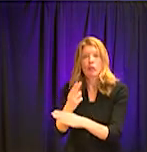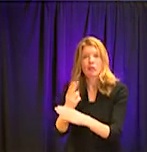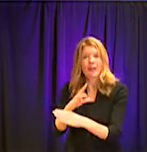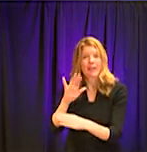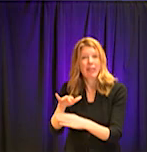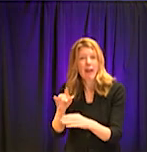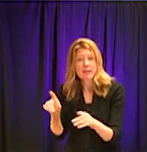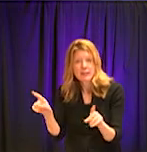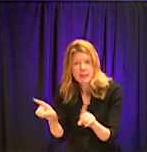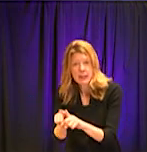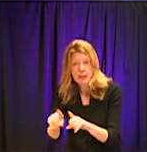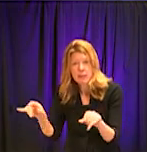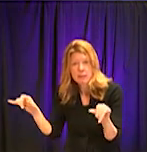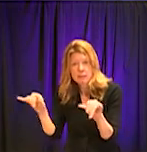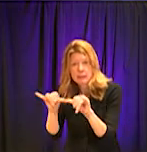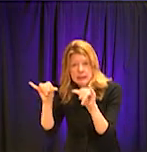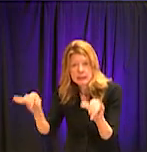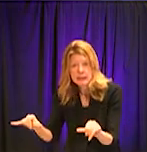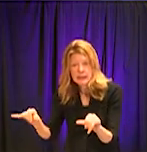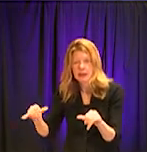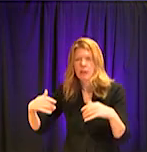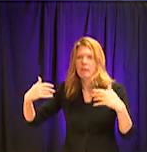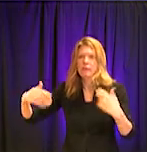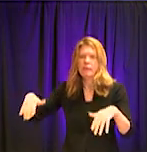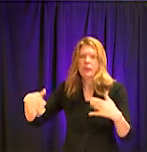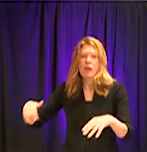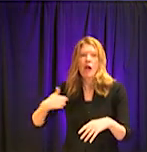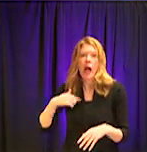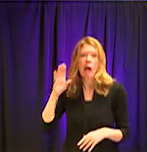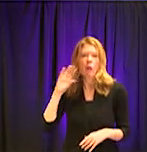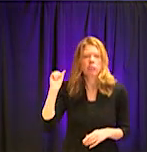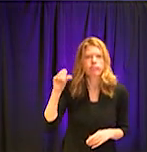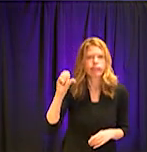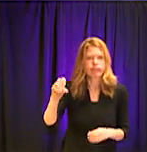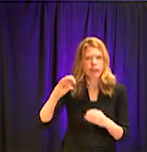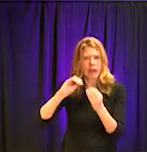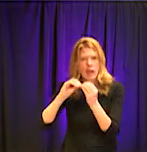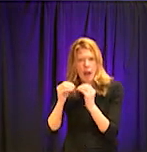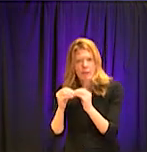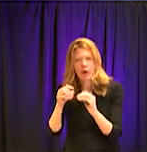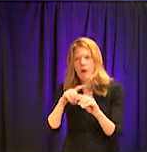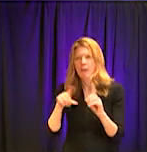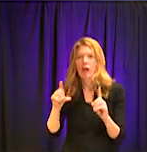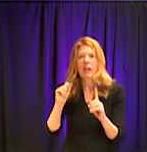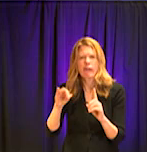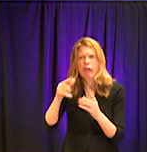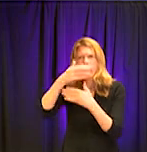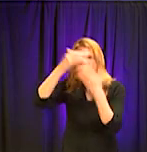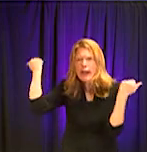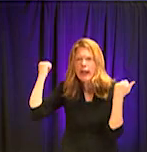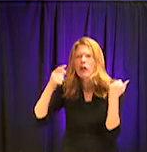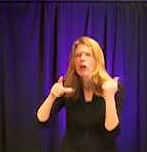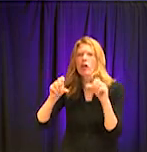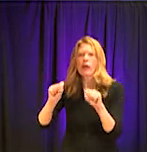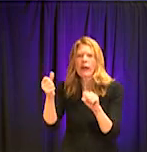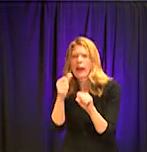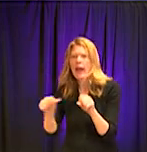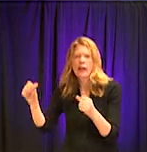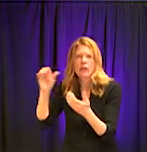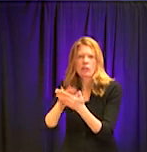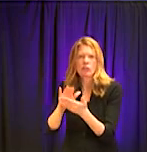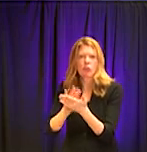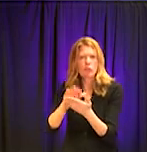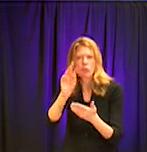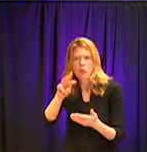I want to give you this number, but if you'd forget it, you can go to any school in DeKalb County's